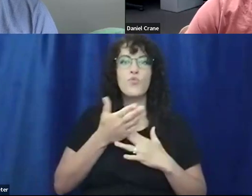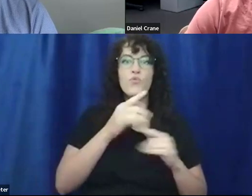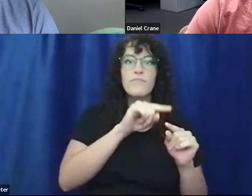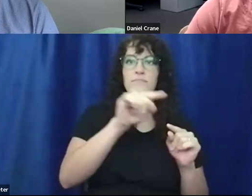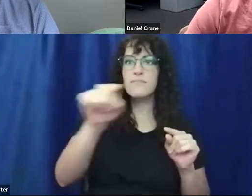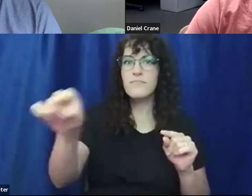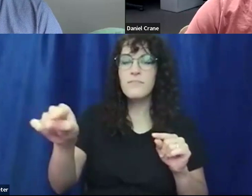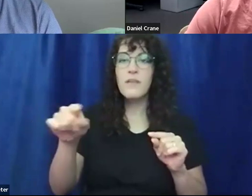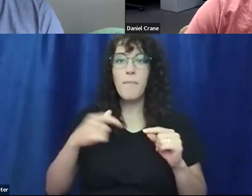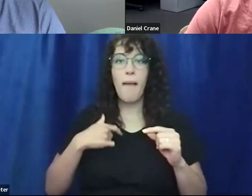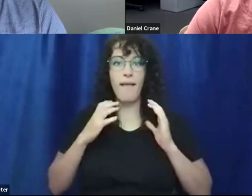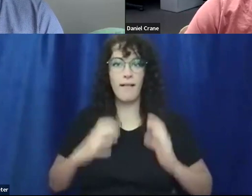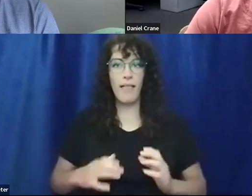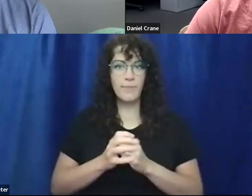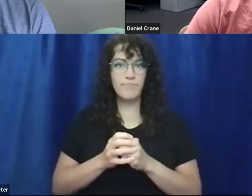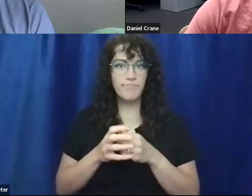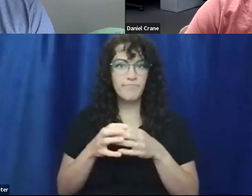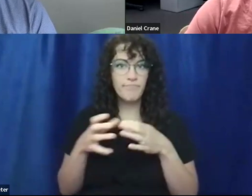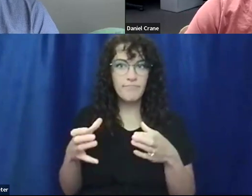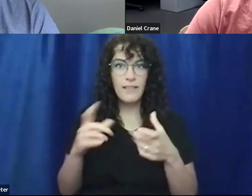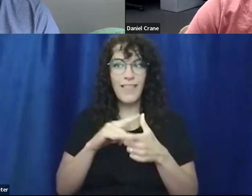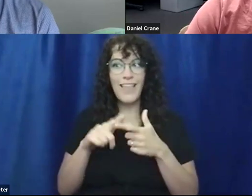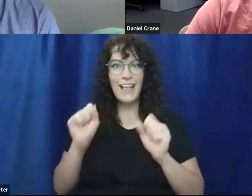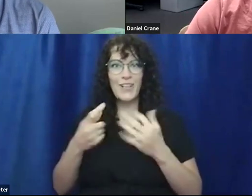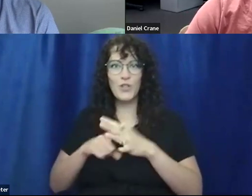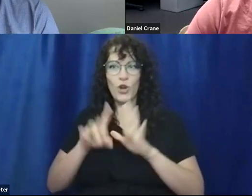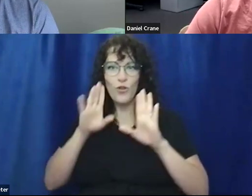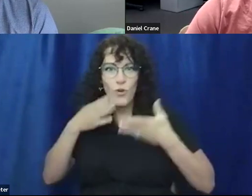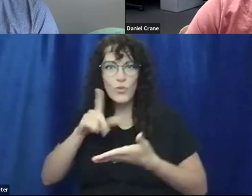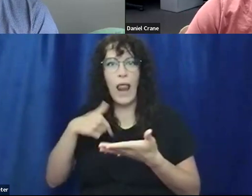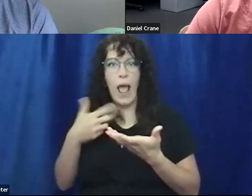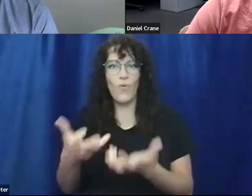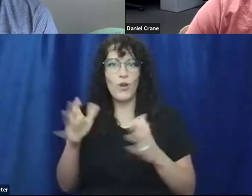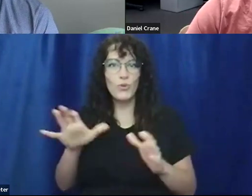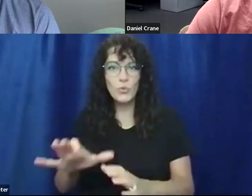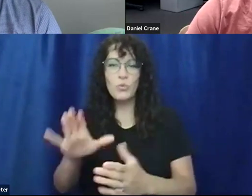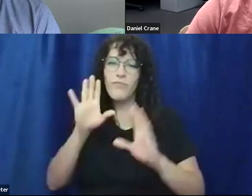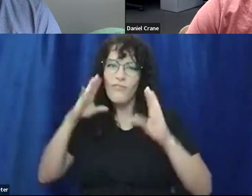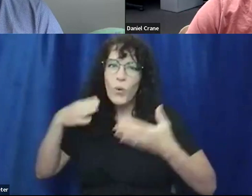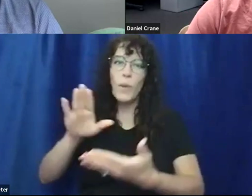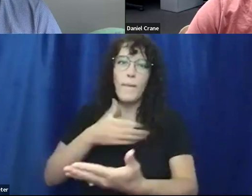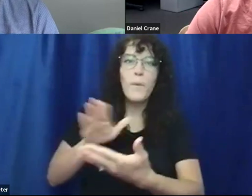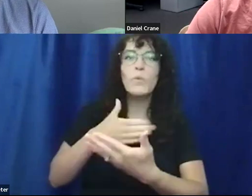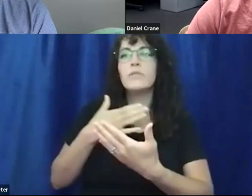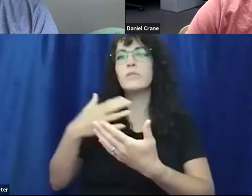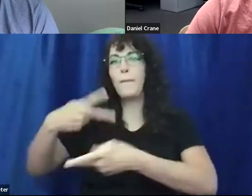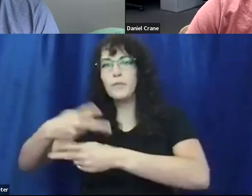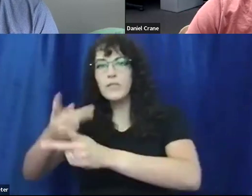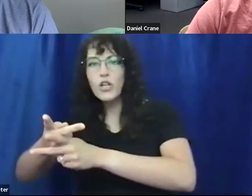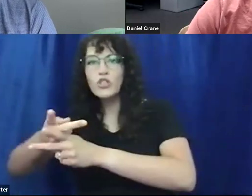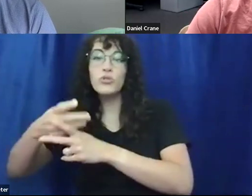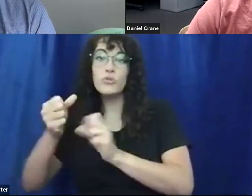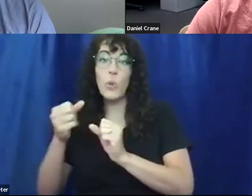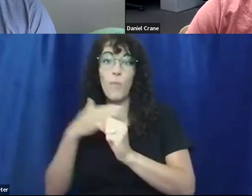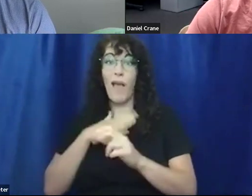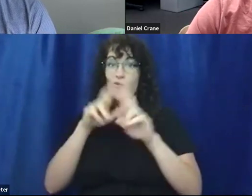backing to kind of do what I really wanted to do, which was kind of focus on music, focus on production. So I just been building my resume